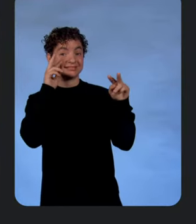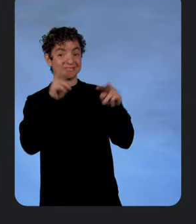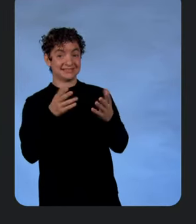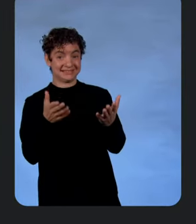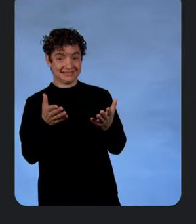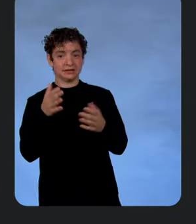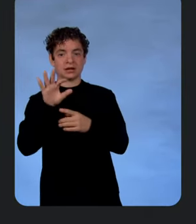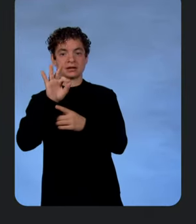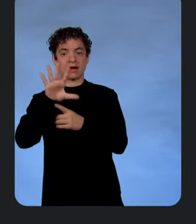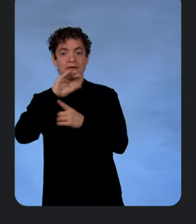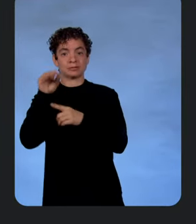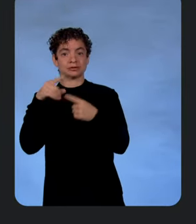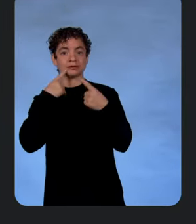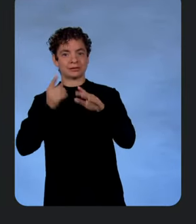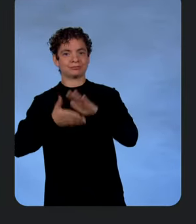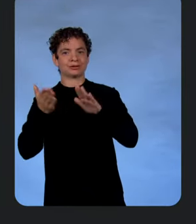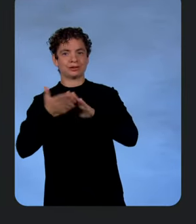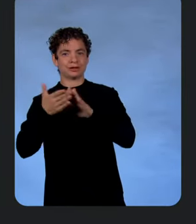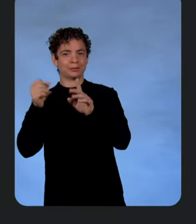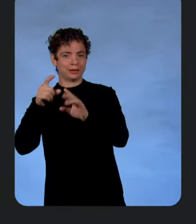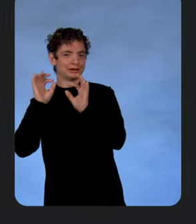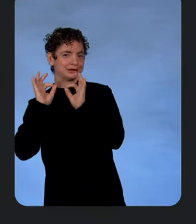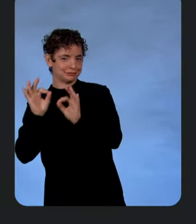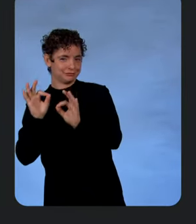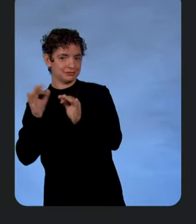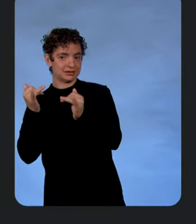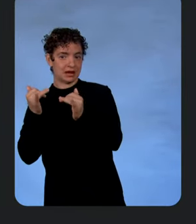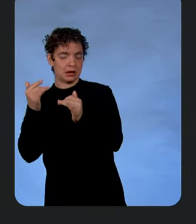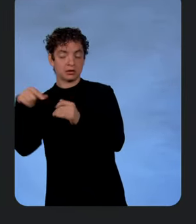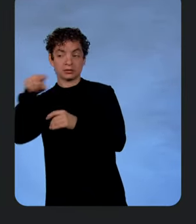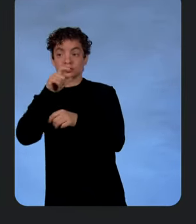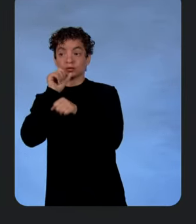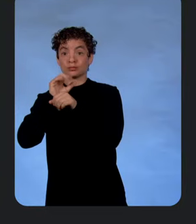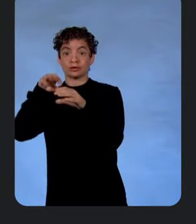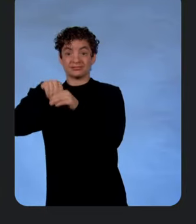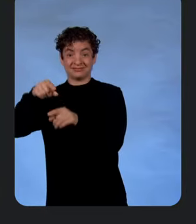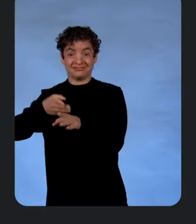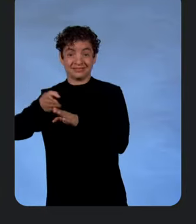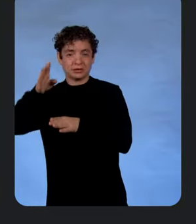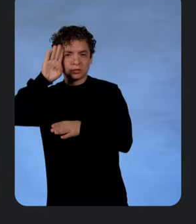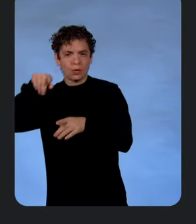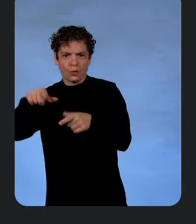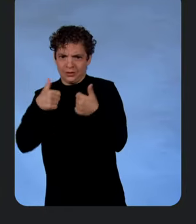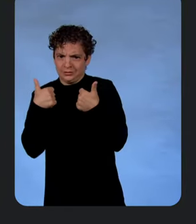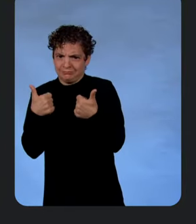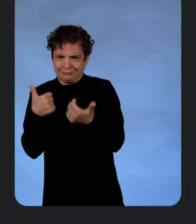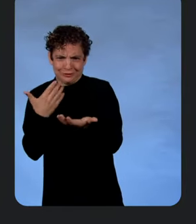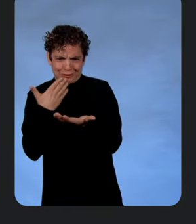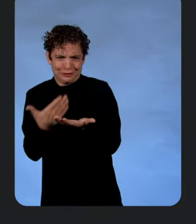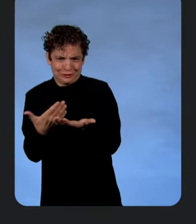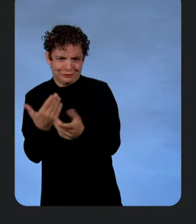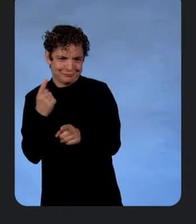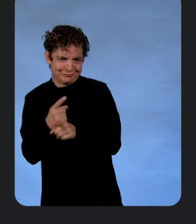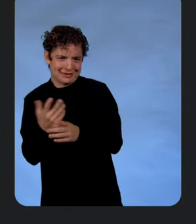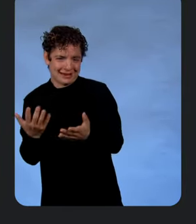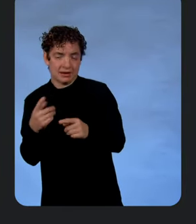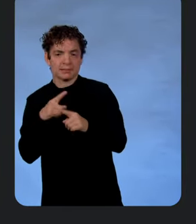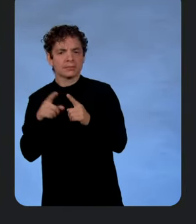producing a working query 95.6% of the time. For those of you who work in generative AI, that's pretty good.